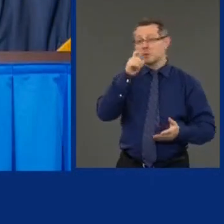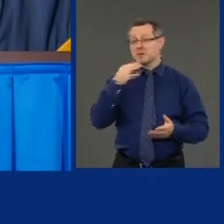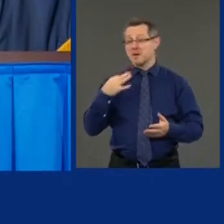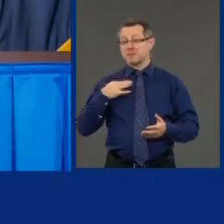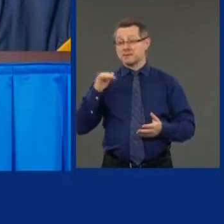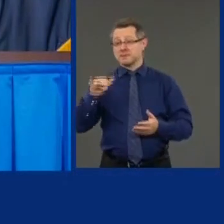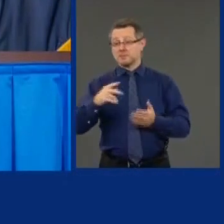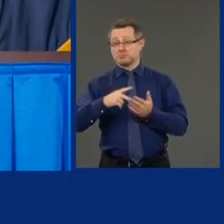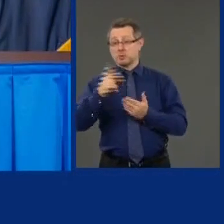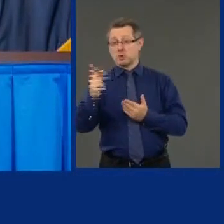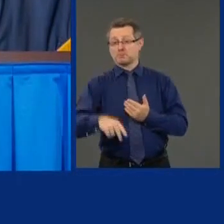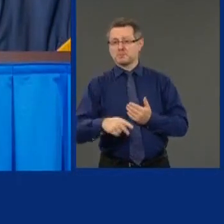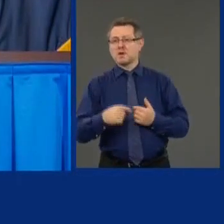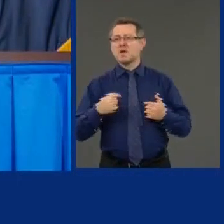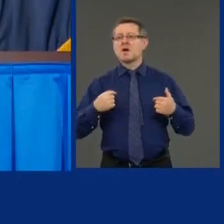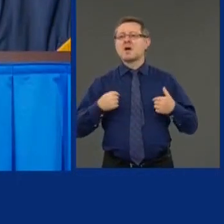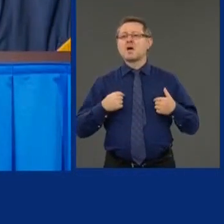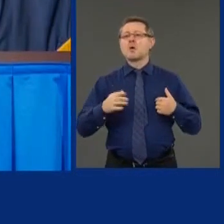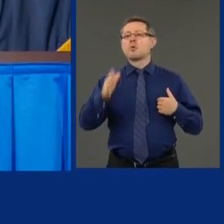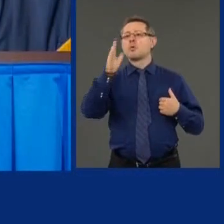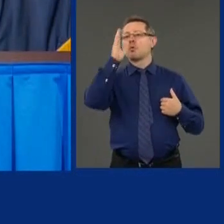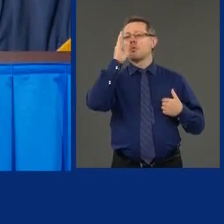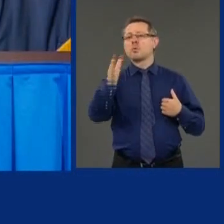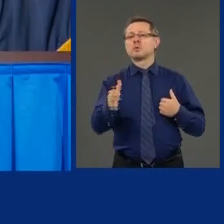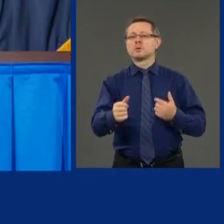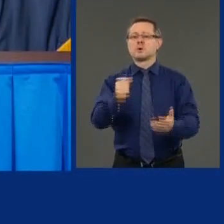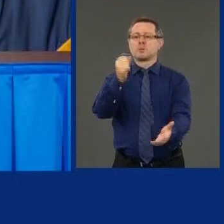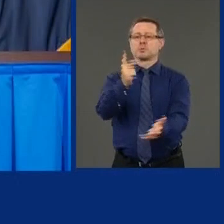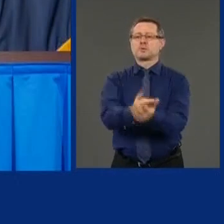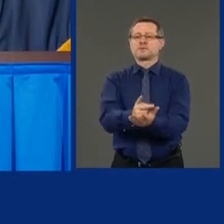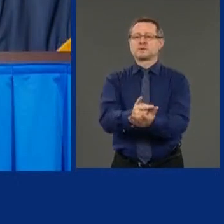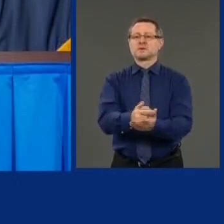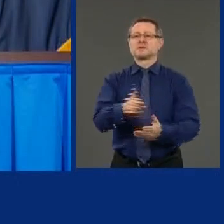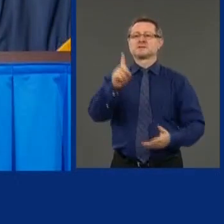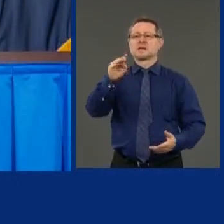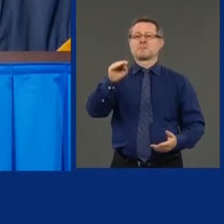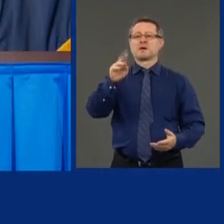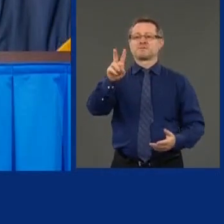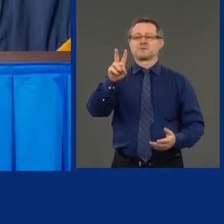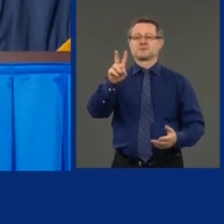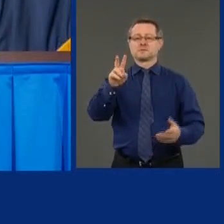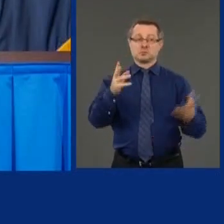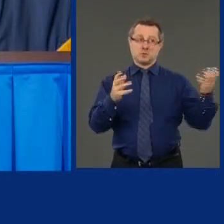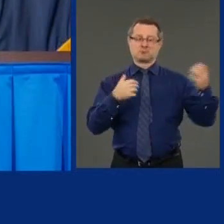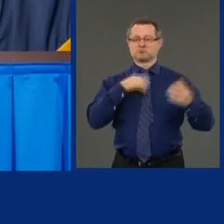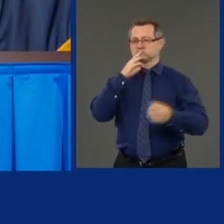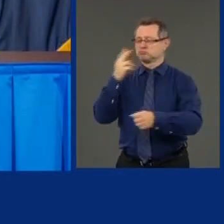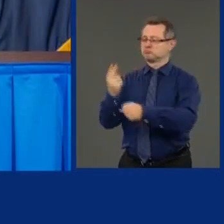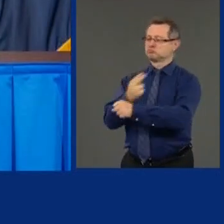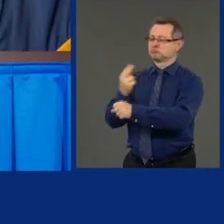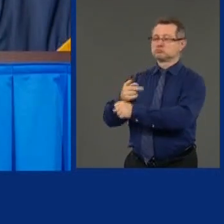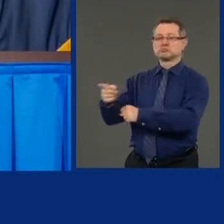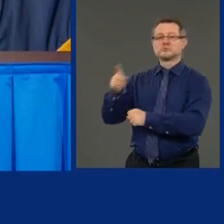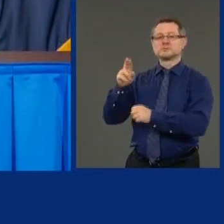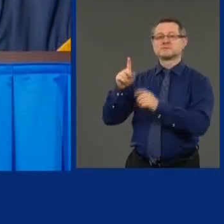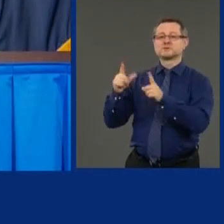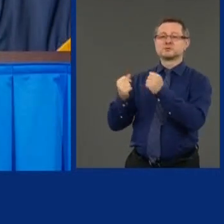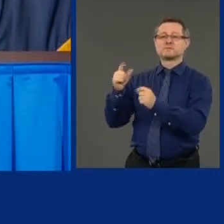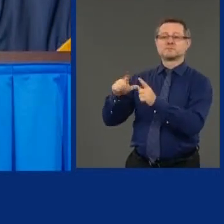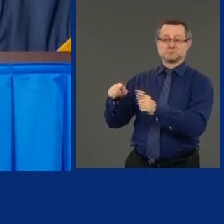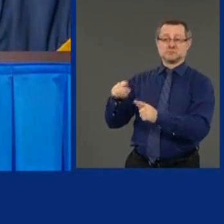I will make available all the DMV data. If that's what you say it is, I'll do it.